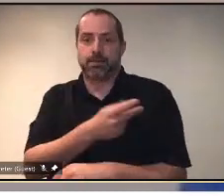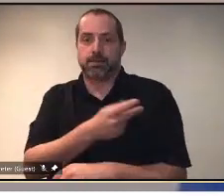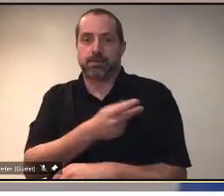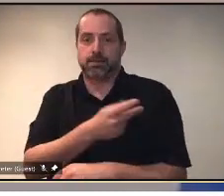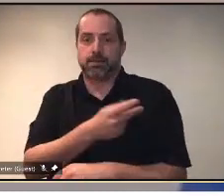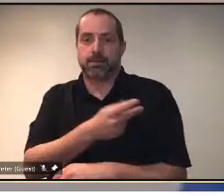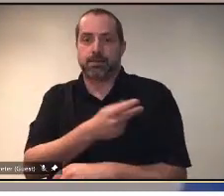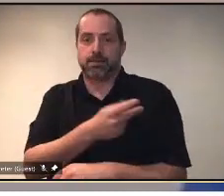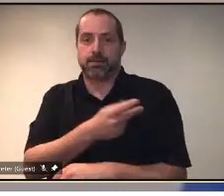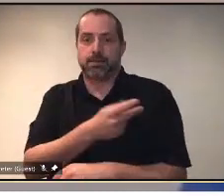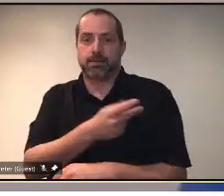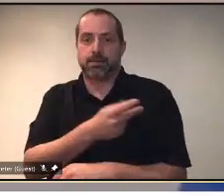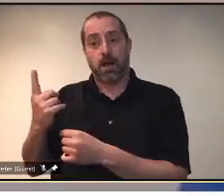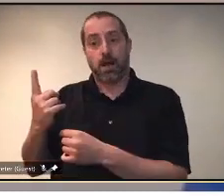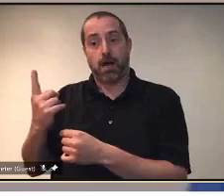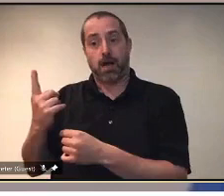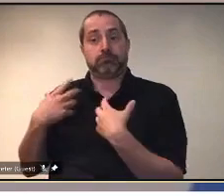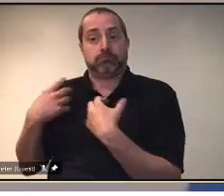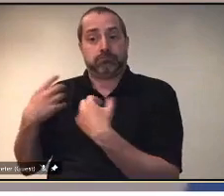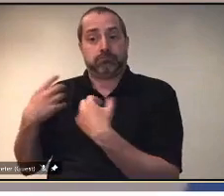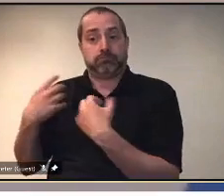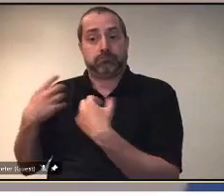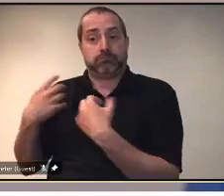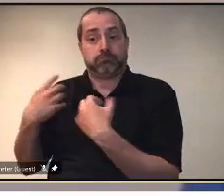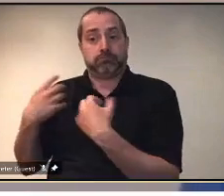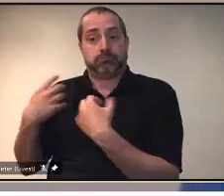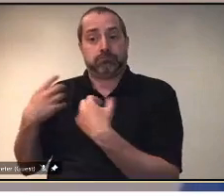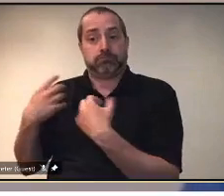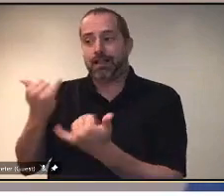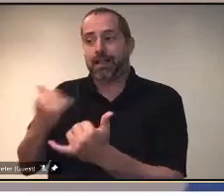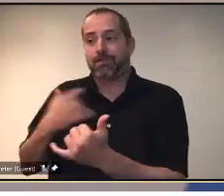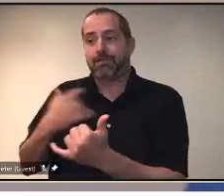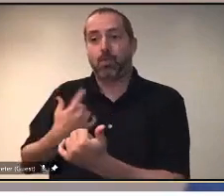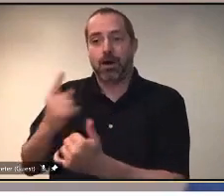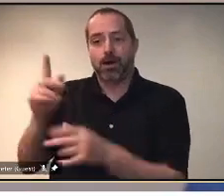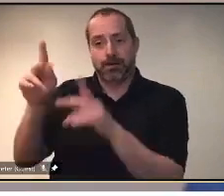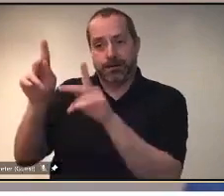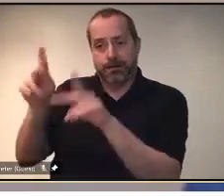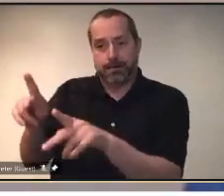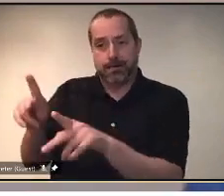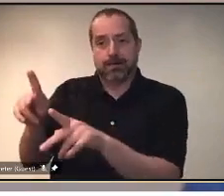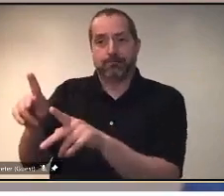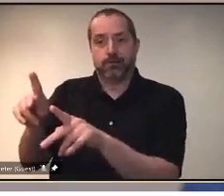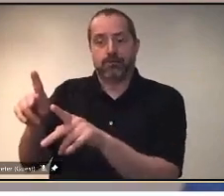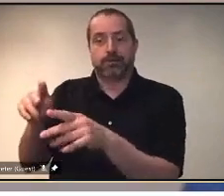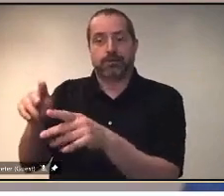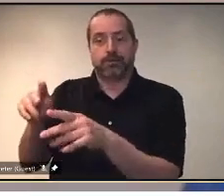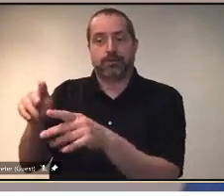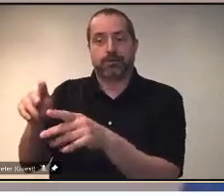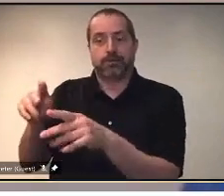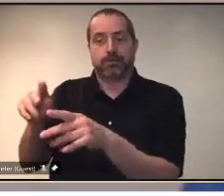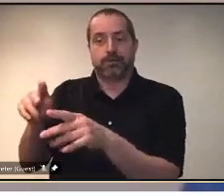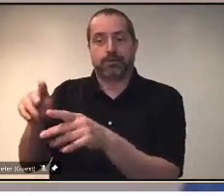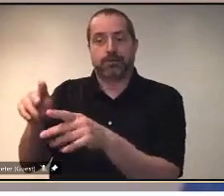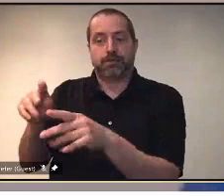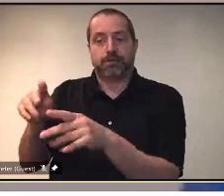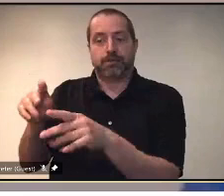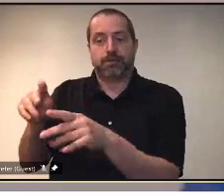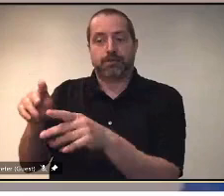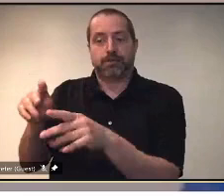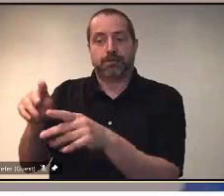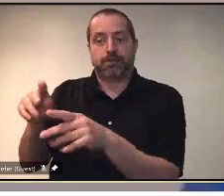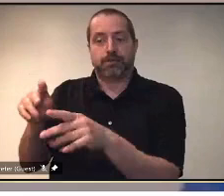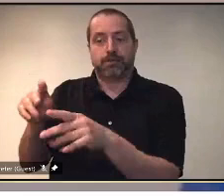we still have a single patient from Manitoba that is uh being cared for in Saskatchewan ICU we have uh agreed to take